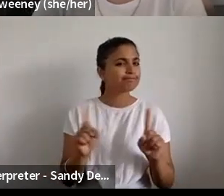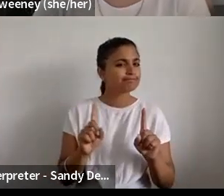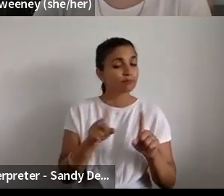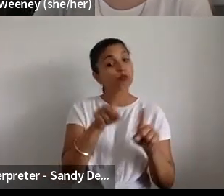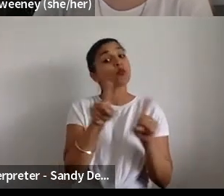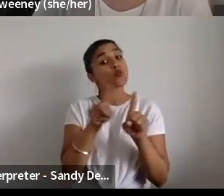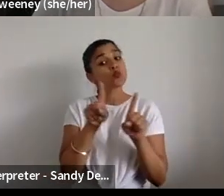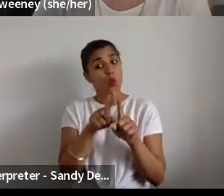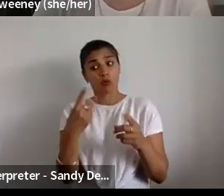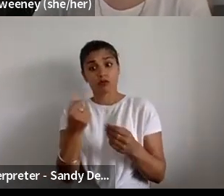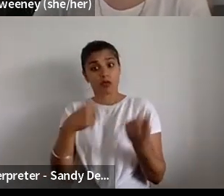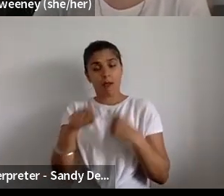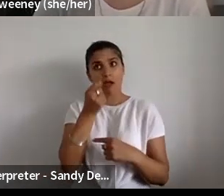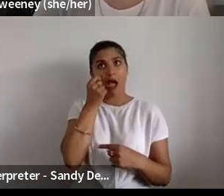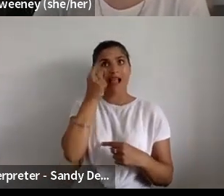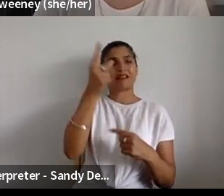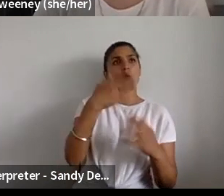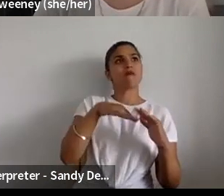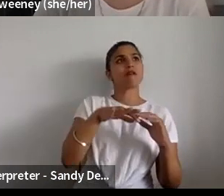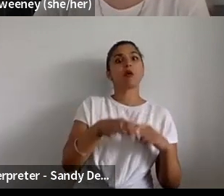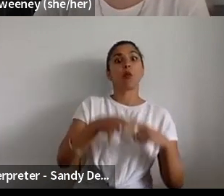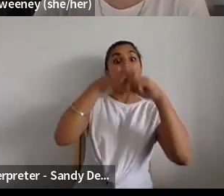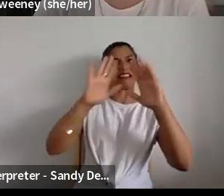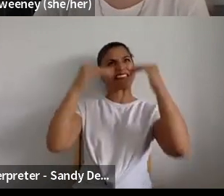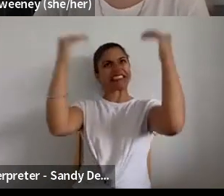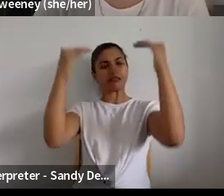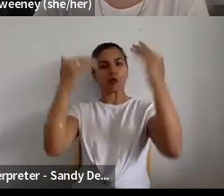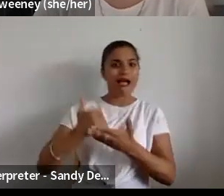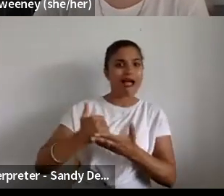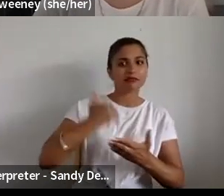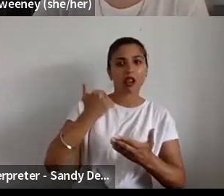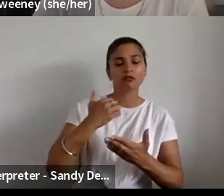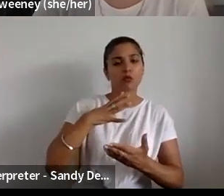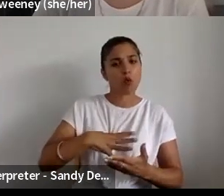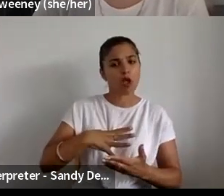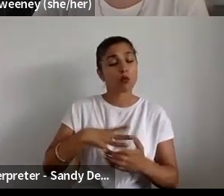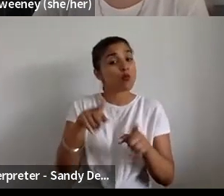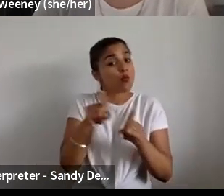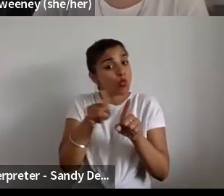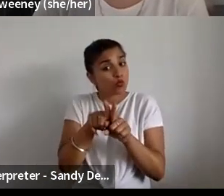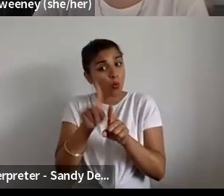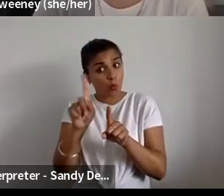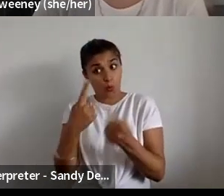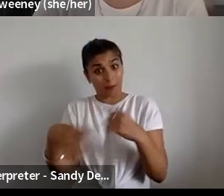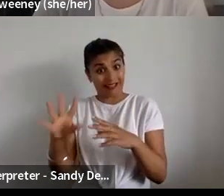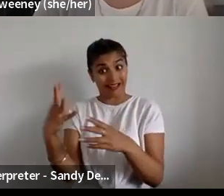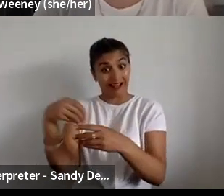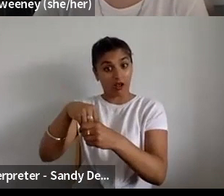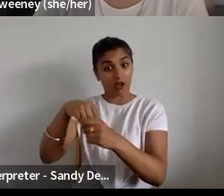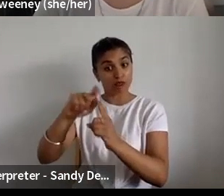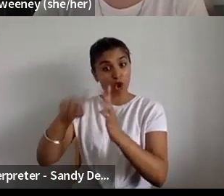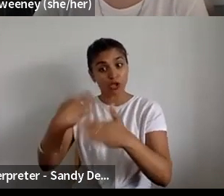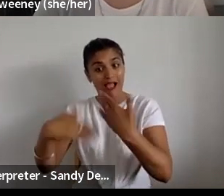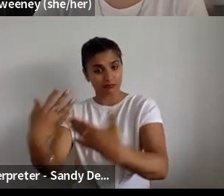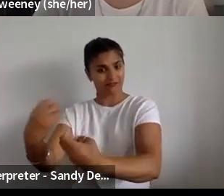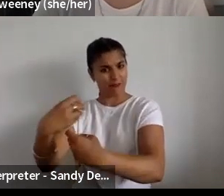to ideas about quality or excellence, as well as what kind of feedback they've had from those on the receiving end of being